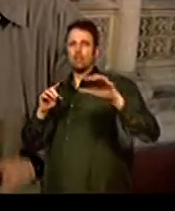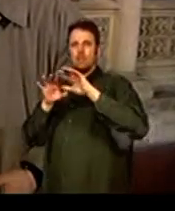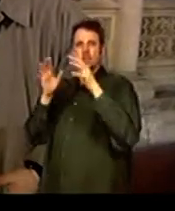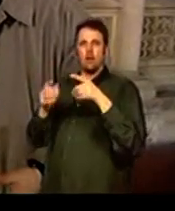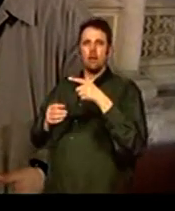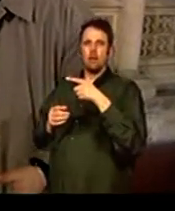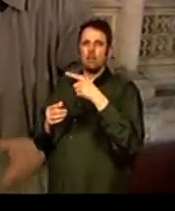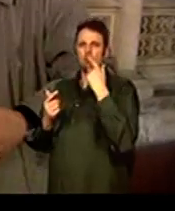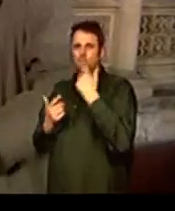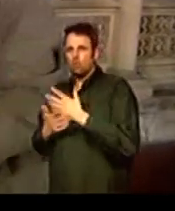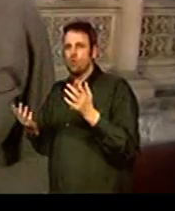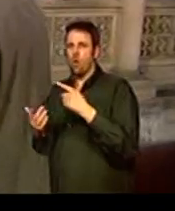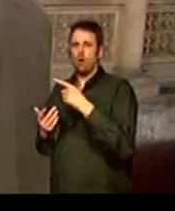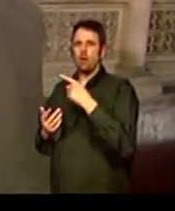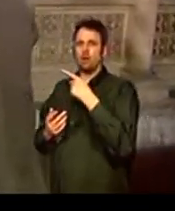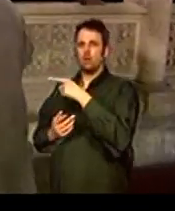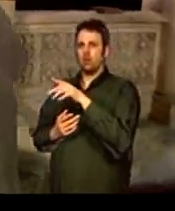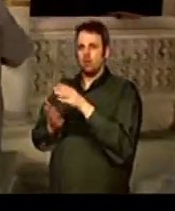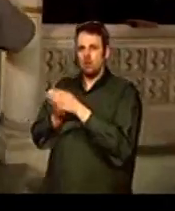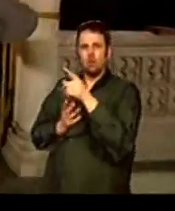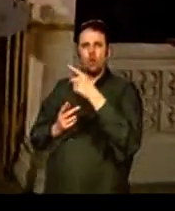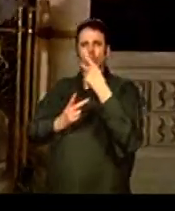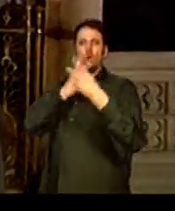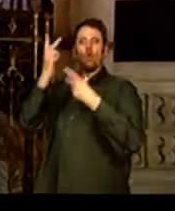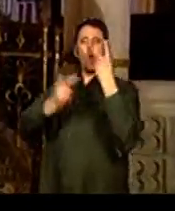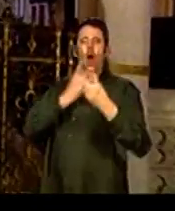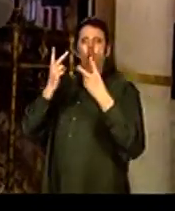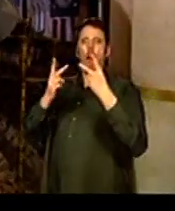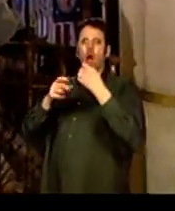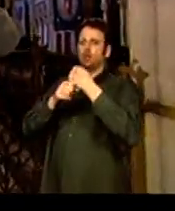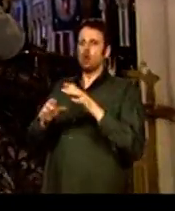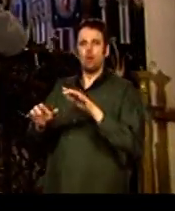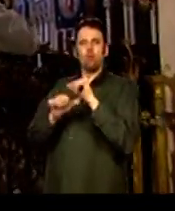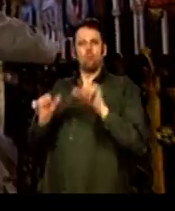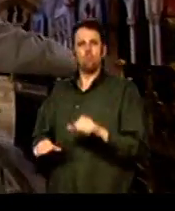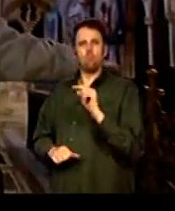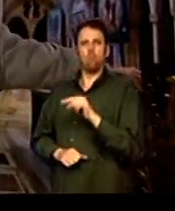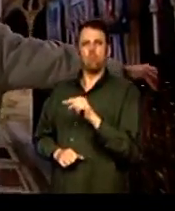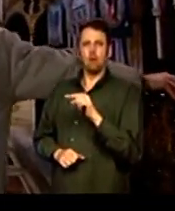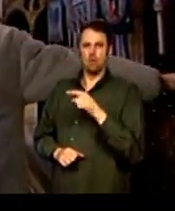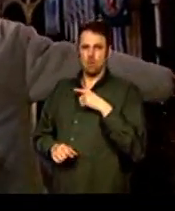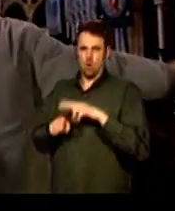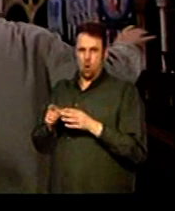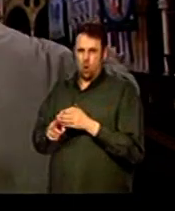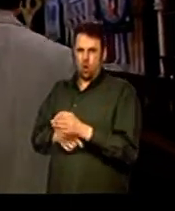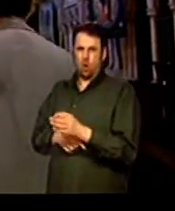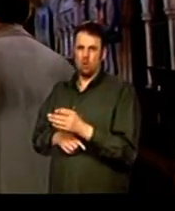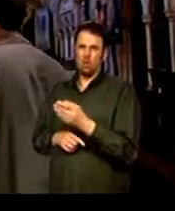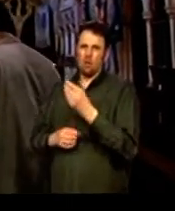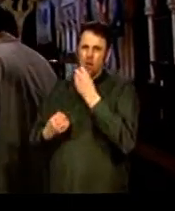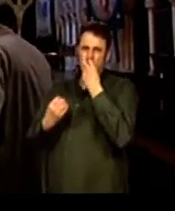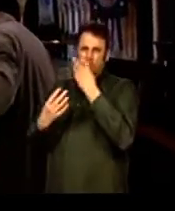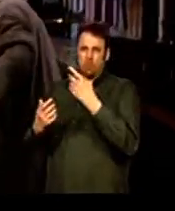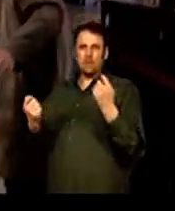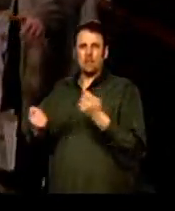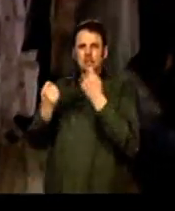different countries. And that's made very apparent as we go through into the choir of the church proper. And here we walk